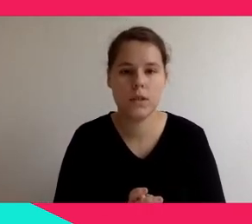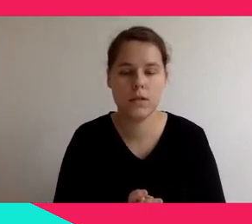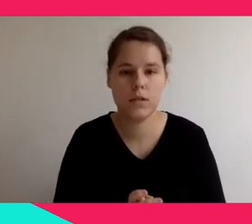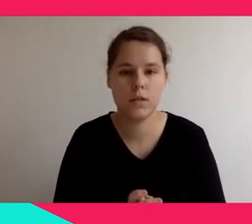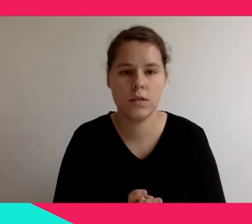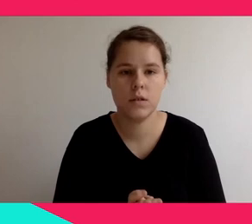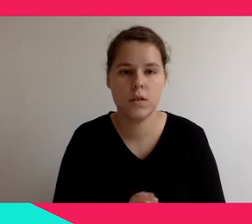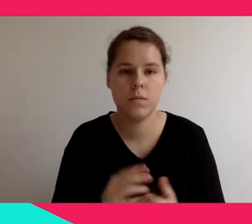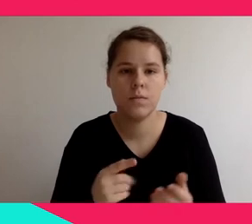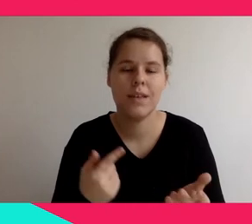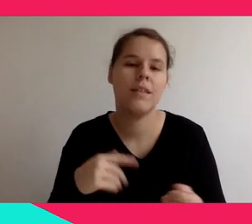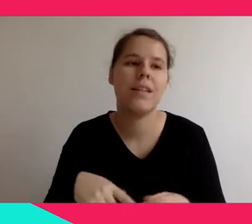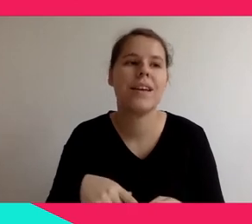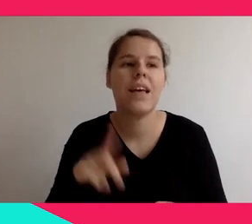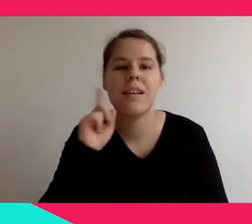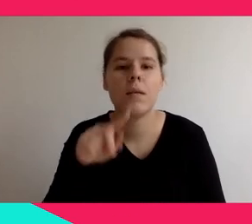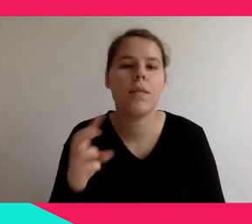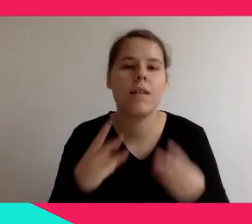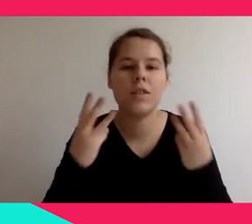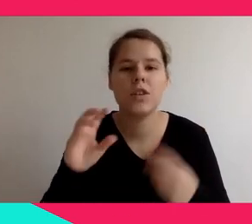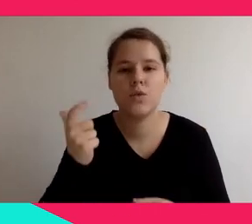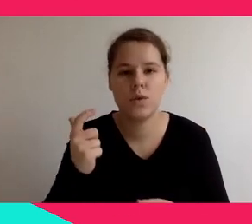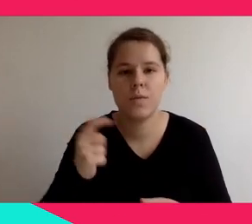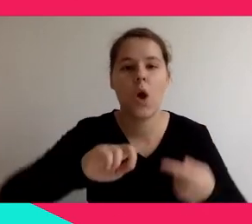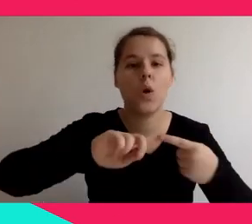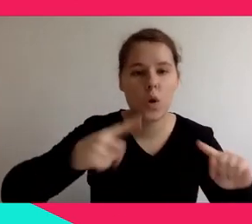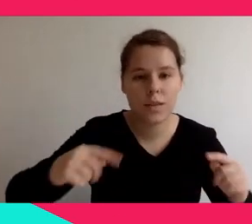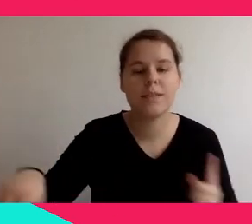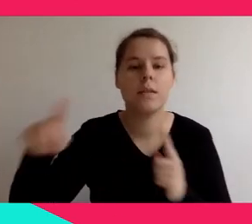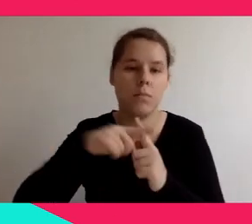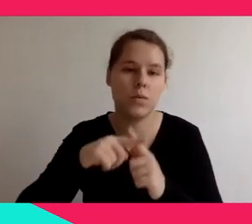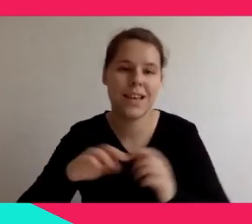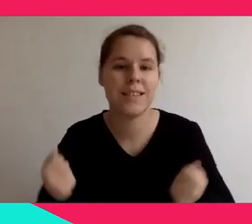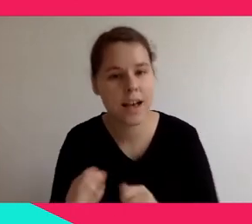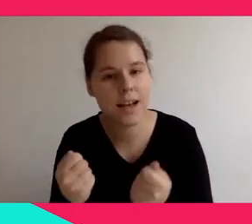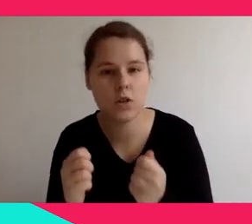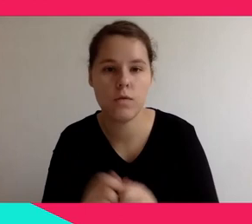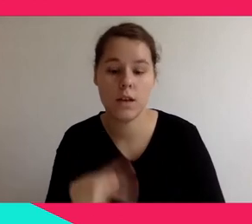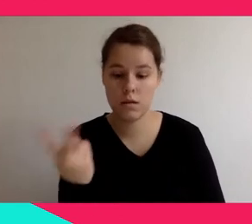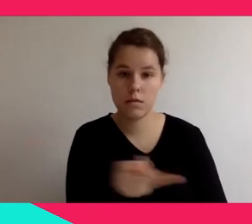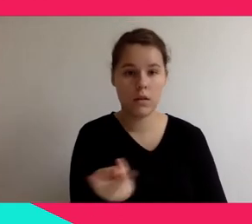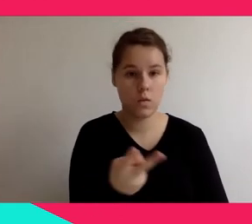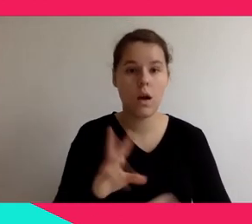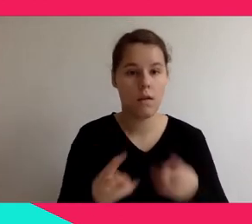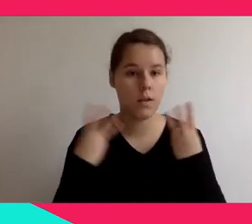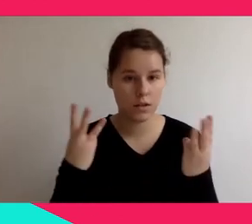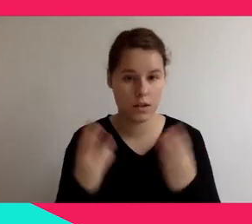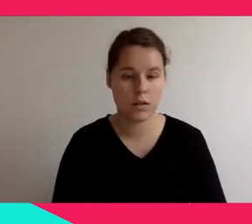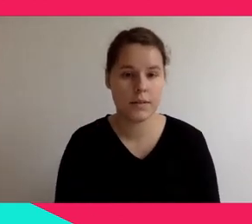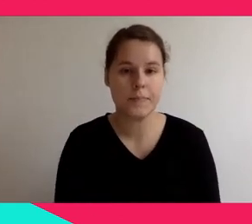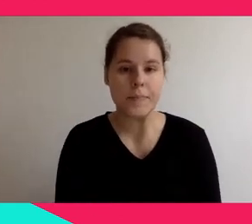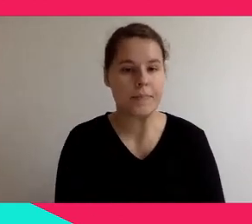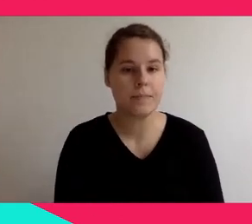context and engagement. That's so important. And I know that museums, they are